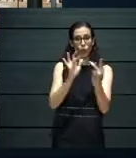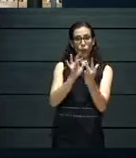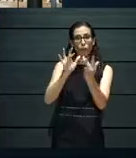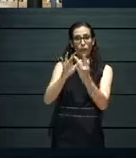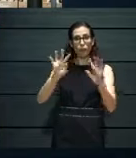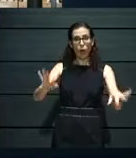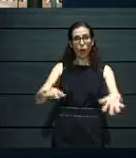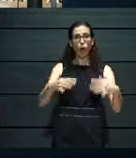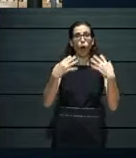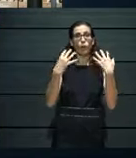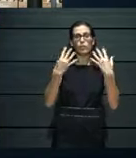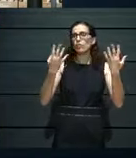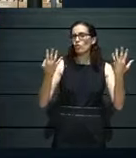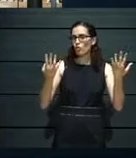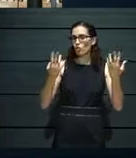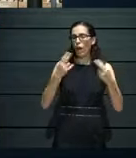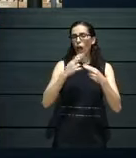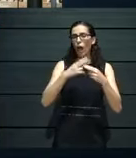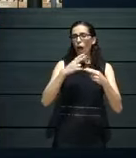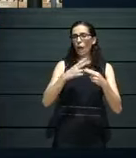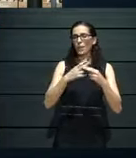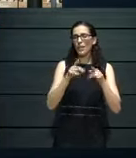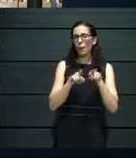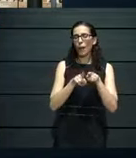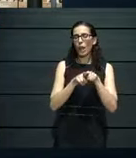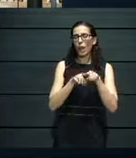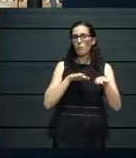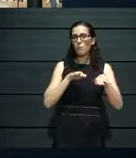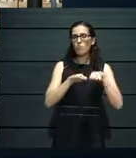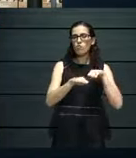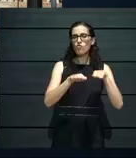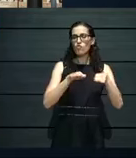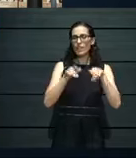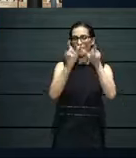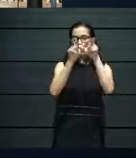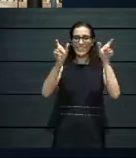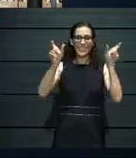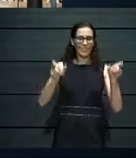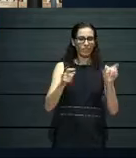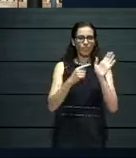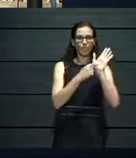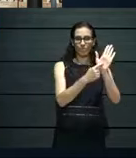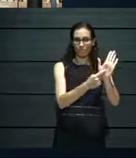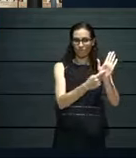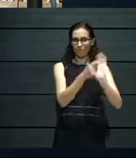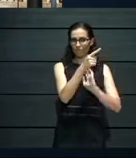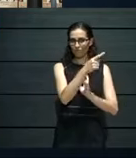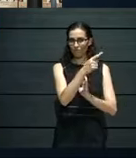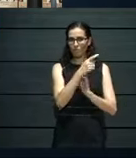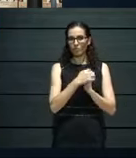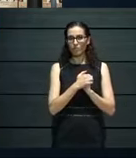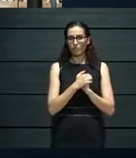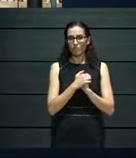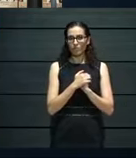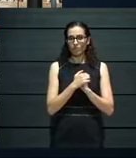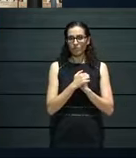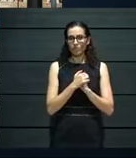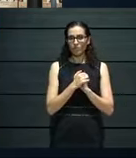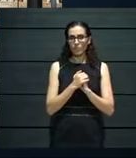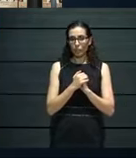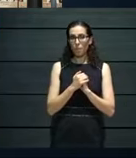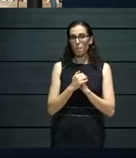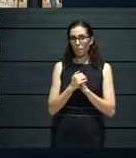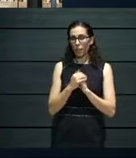this moving theatre, let's say. We couldn't get permits for this. The health authorities